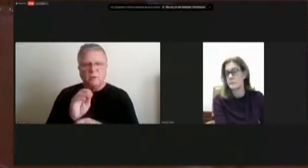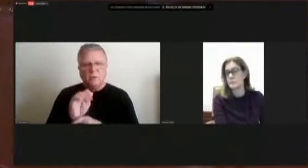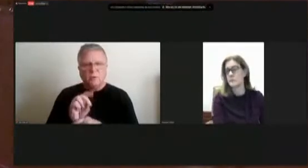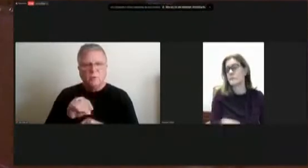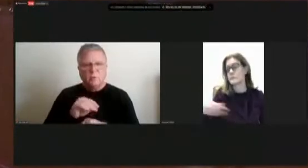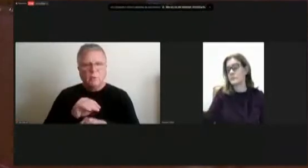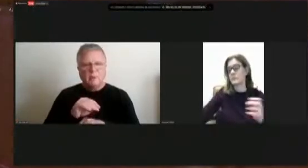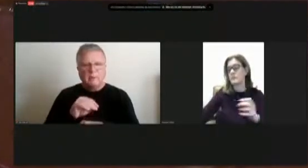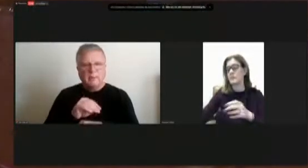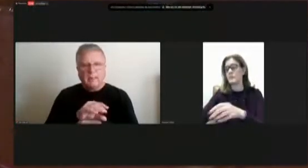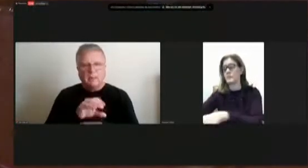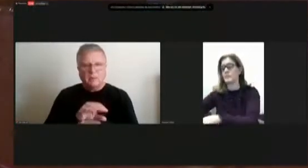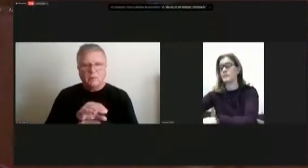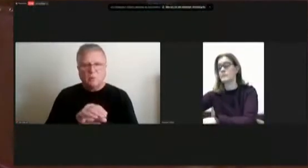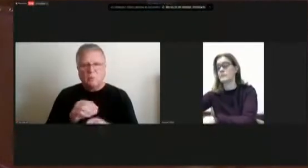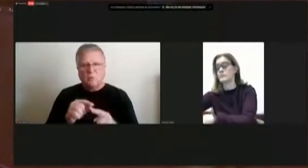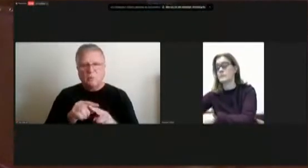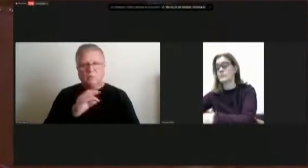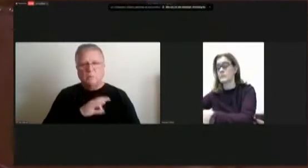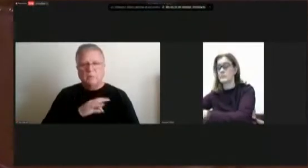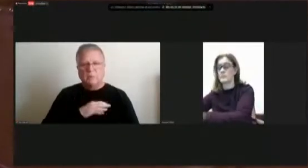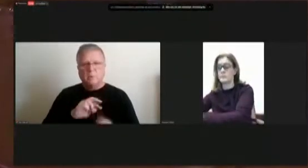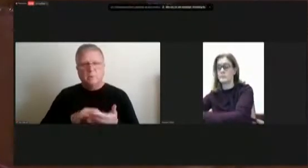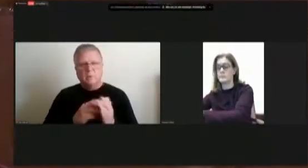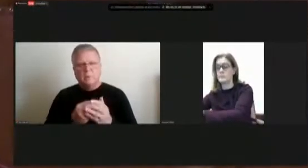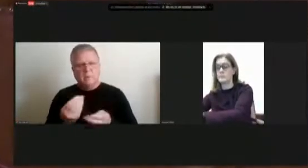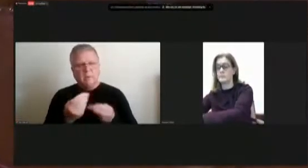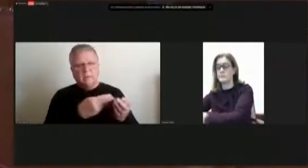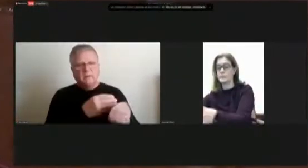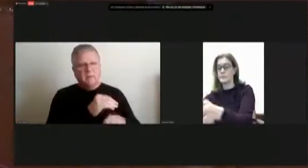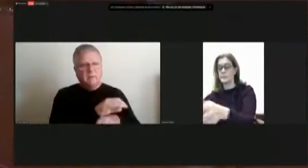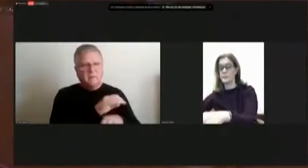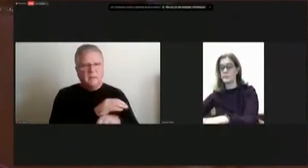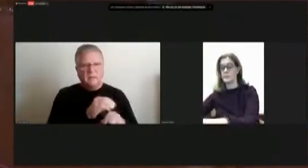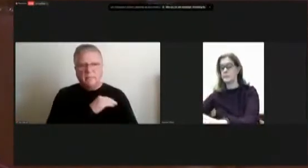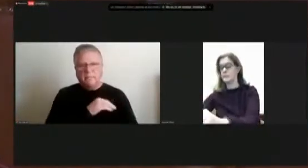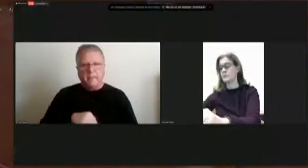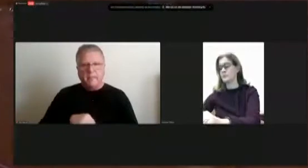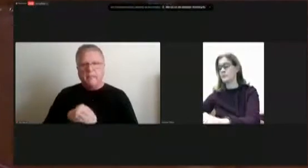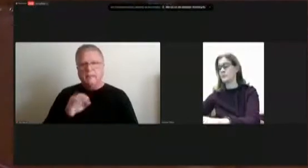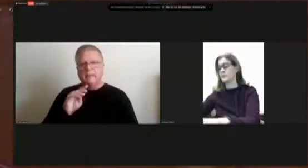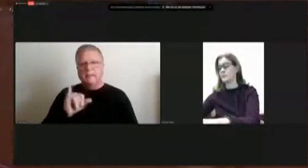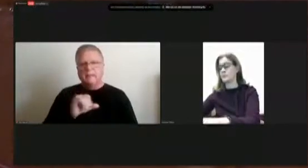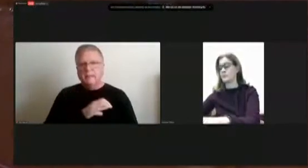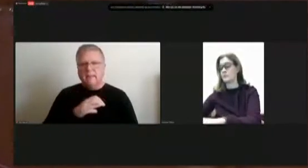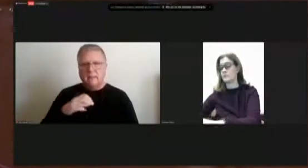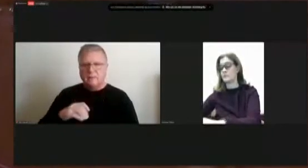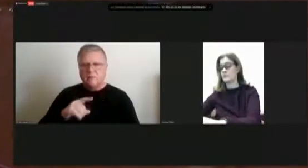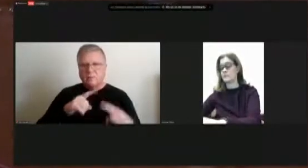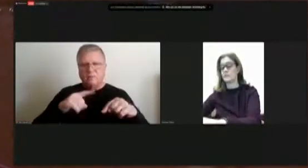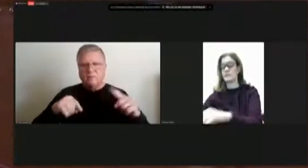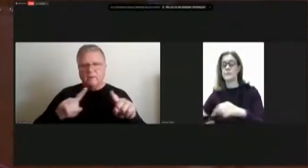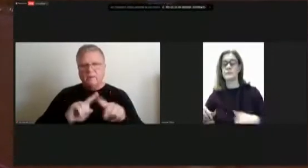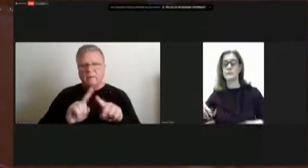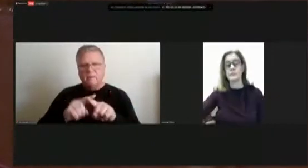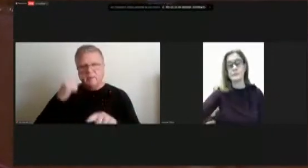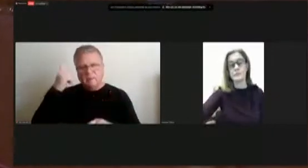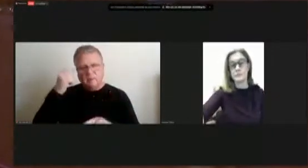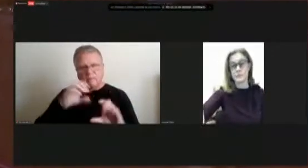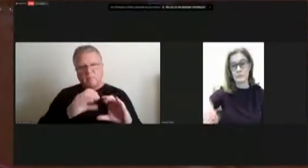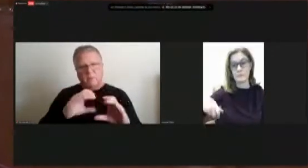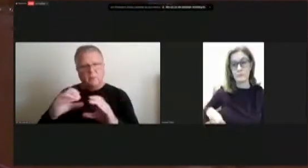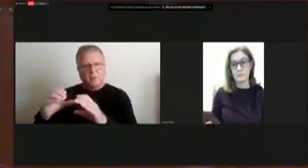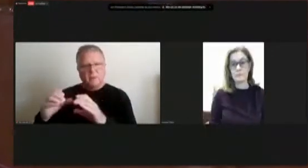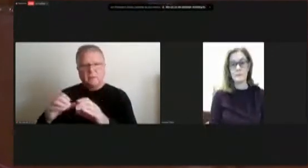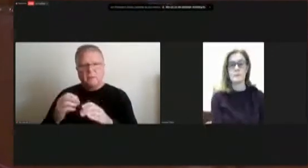involves providing advice to the mayor city director of city council and various government units it represents the city in